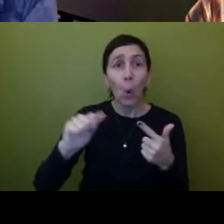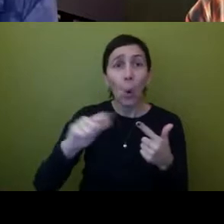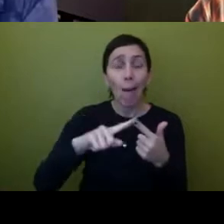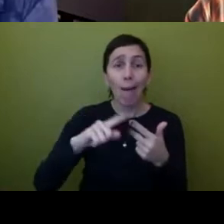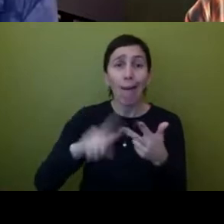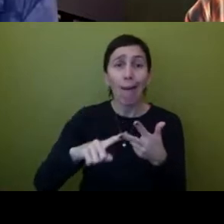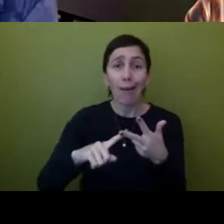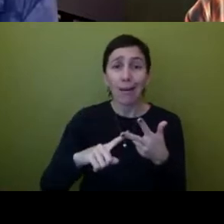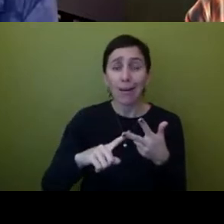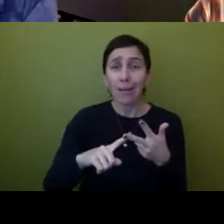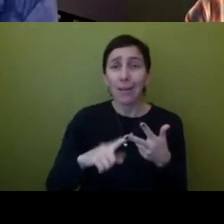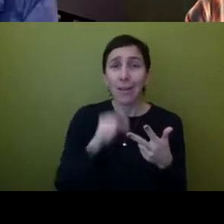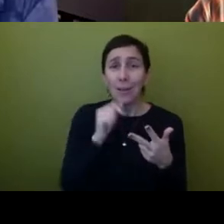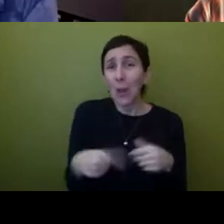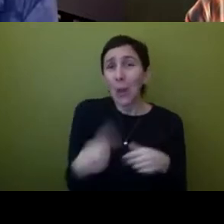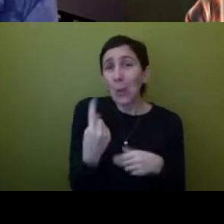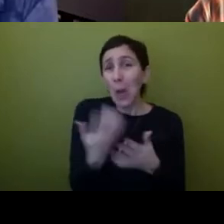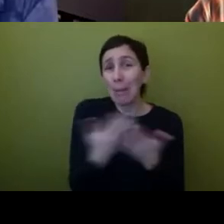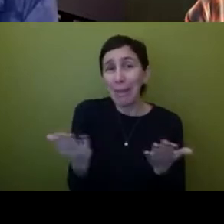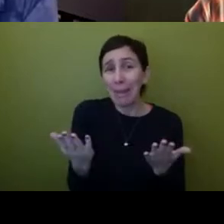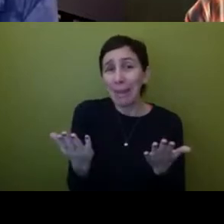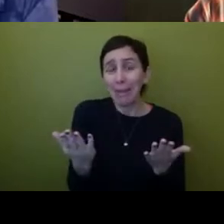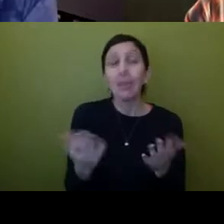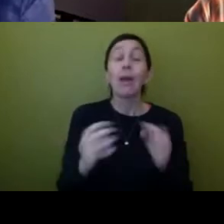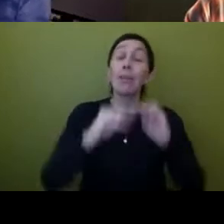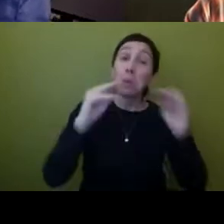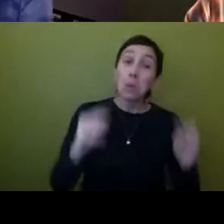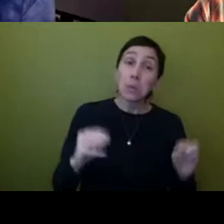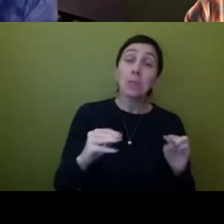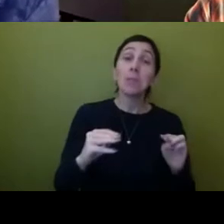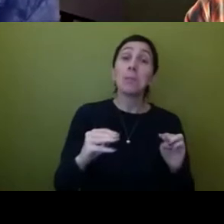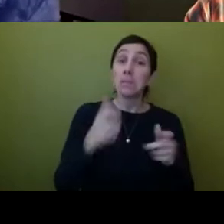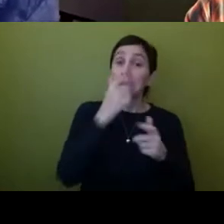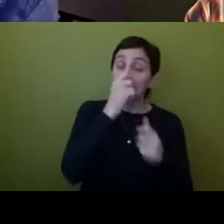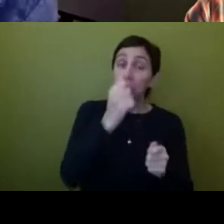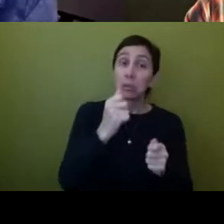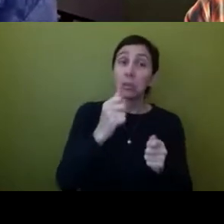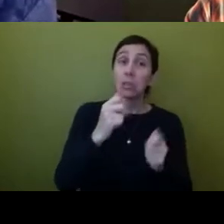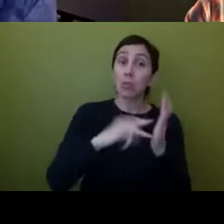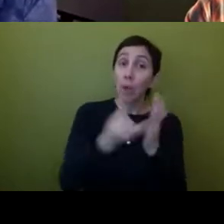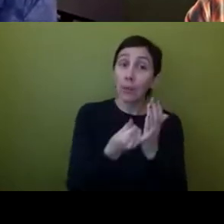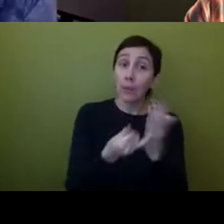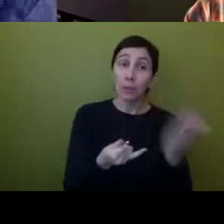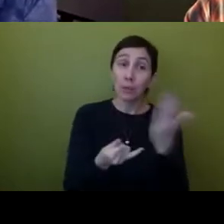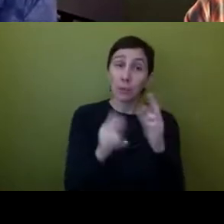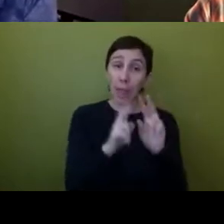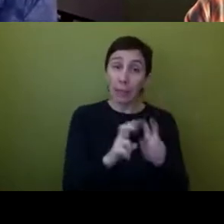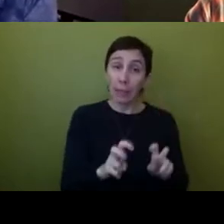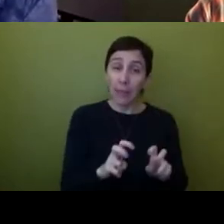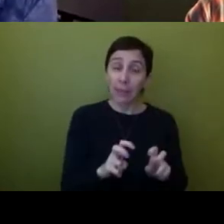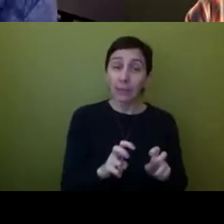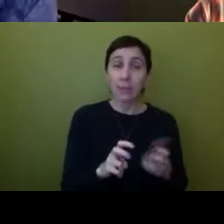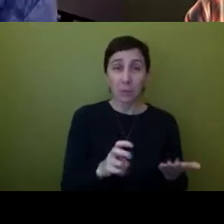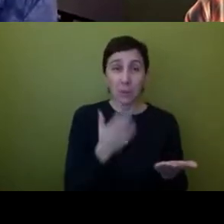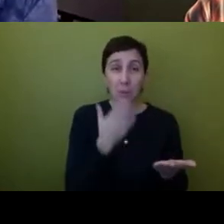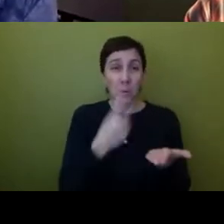know there's no one one thing i think the museum is a very interesting project and i think it's interesting that we brought it up and you know i